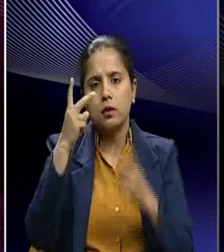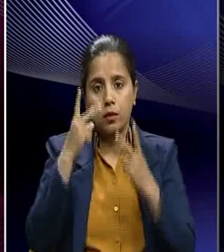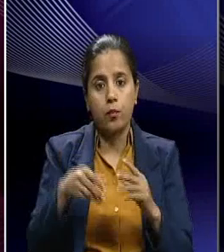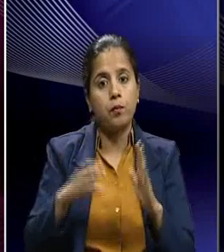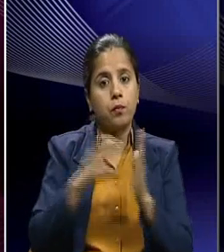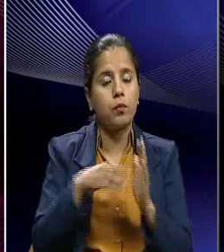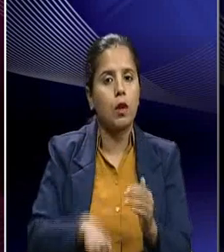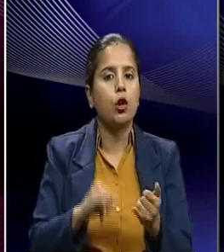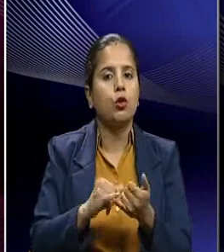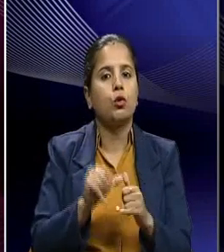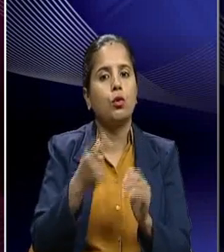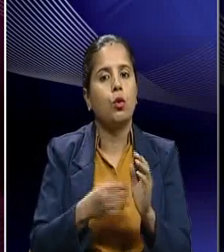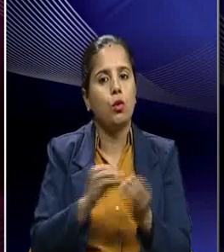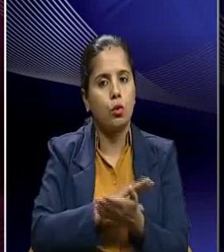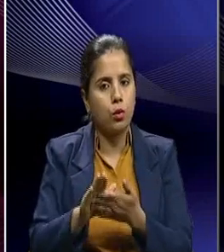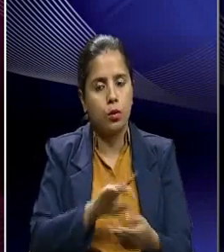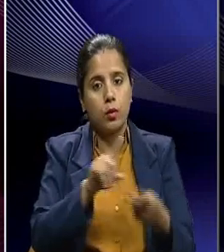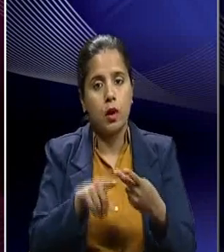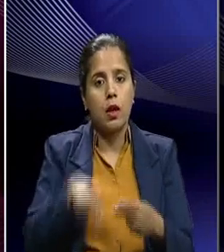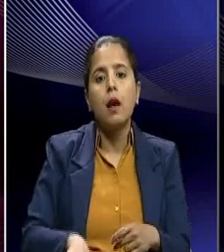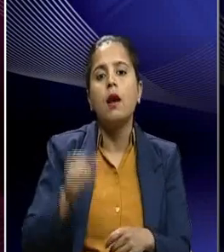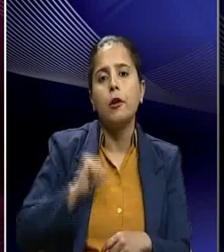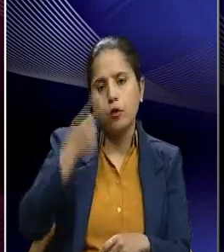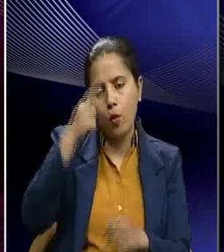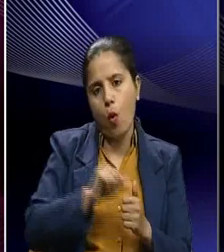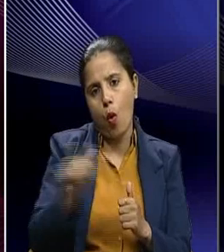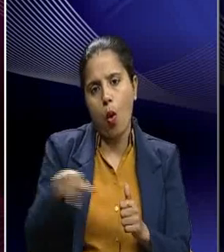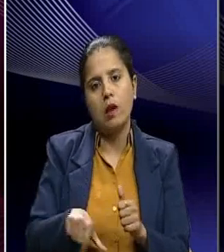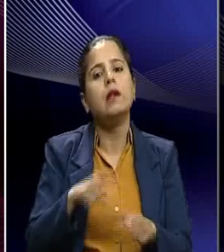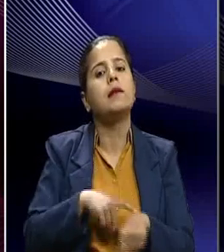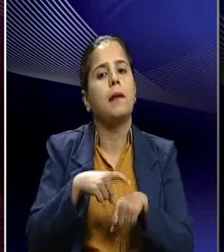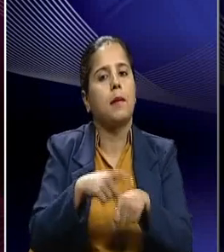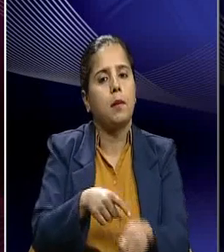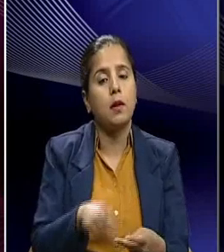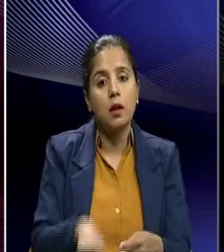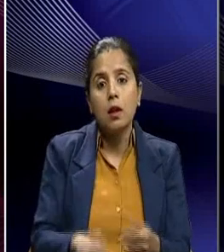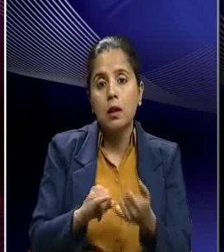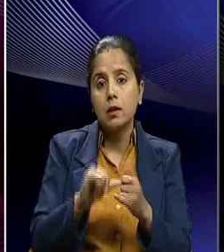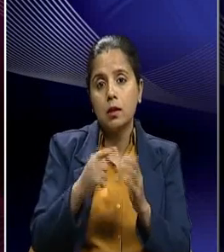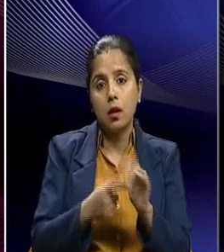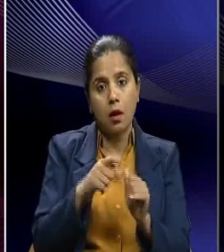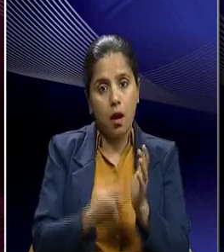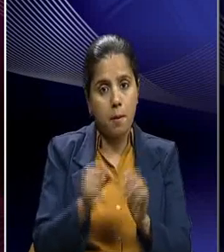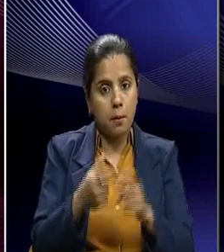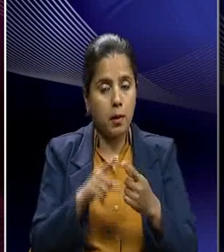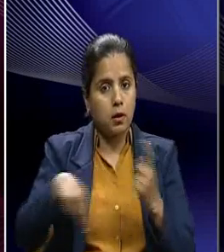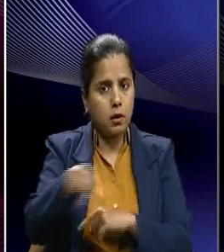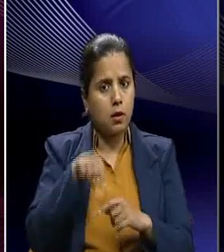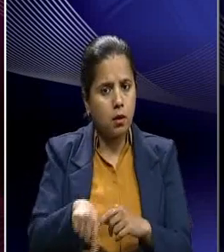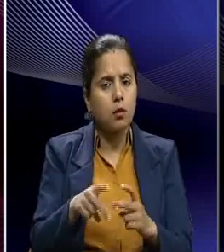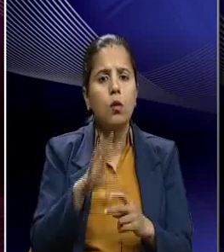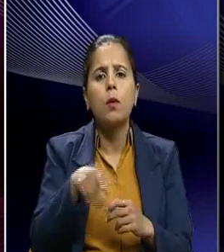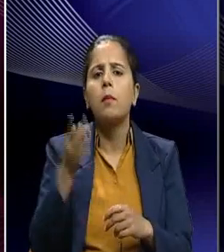Saurav Ratnu, Sardar Patel a hero for all ages and Sardar Patel a builder of aspirational India. Book edited by